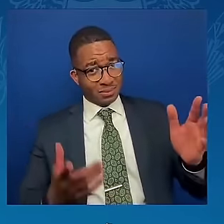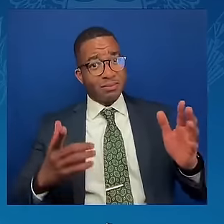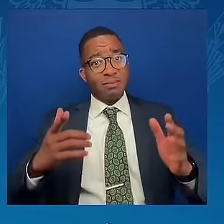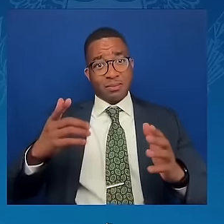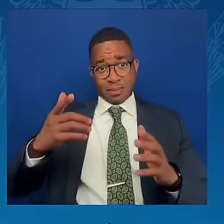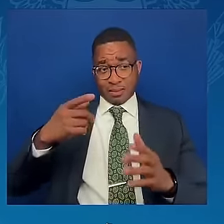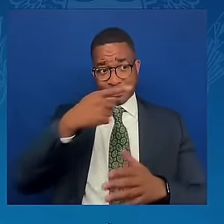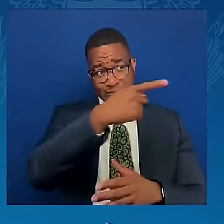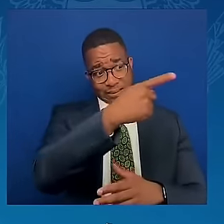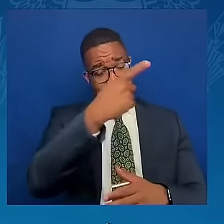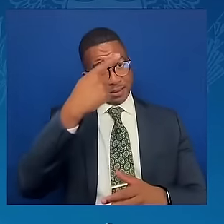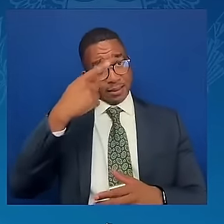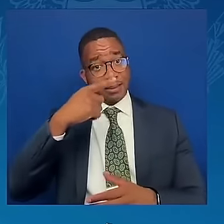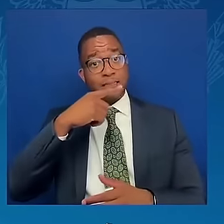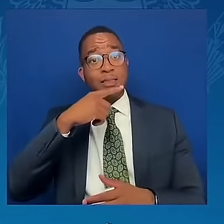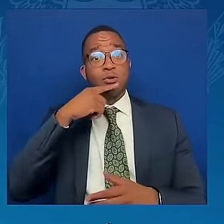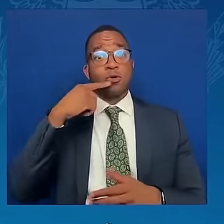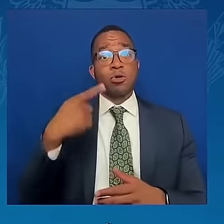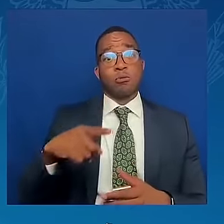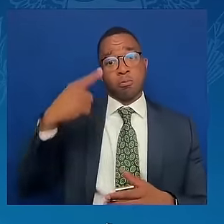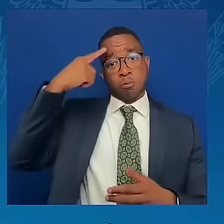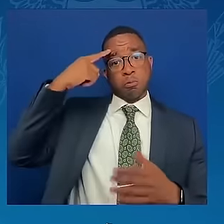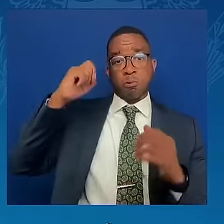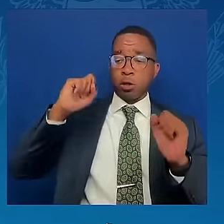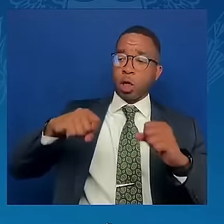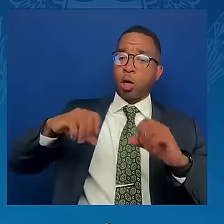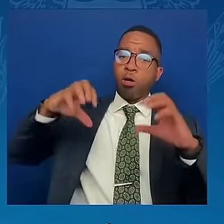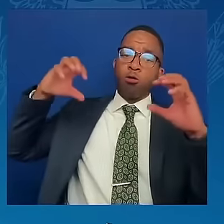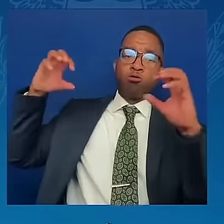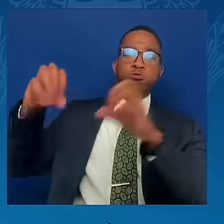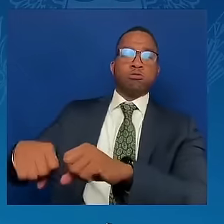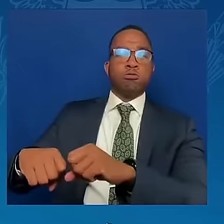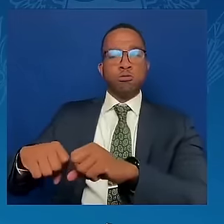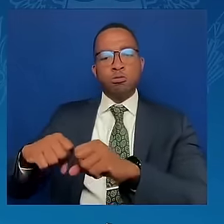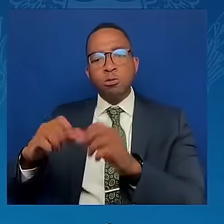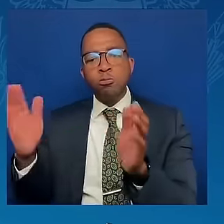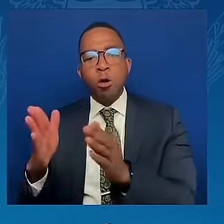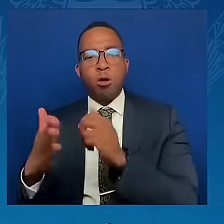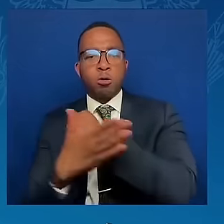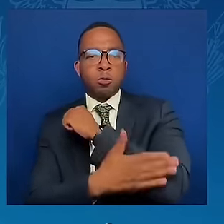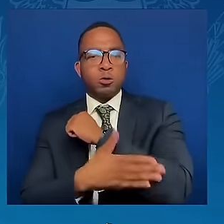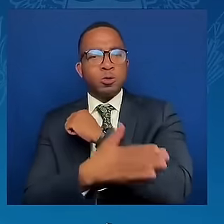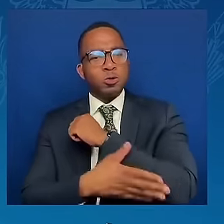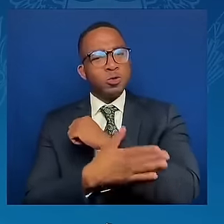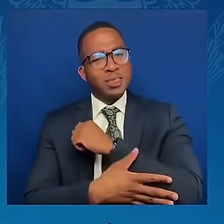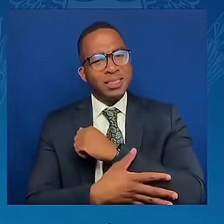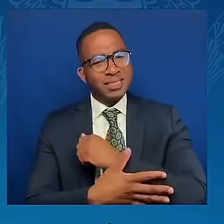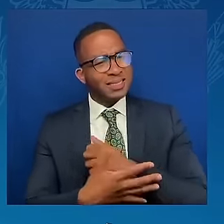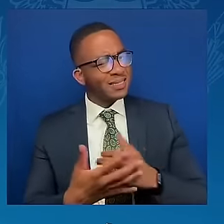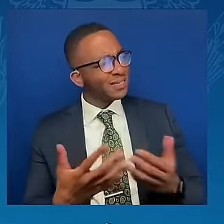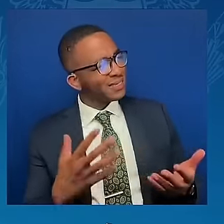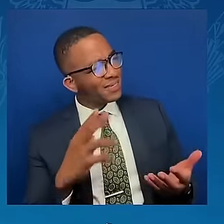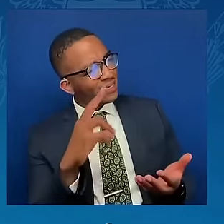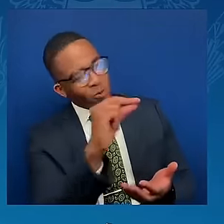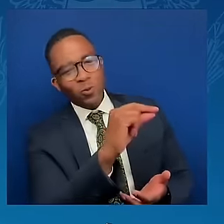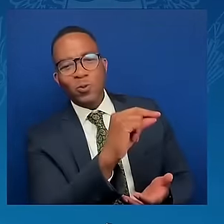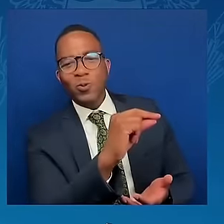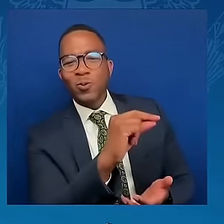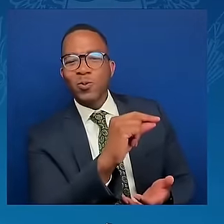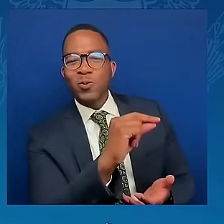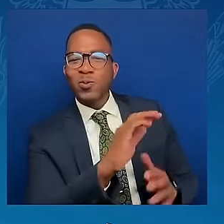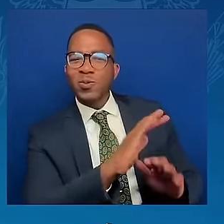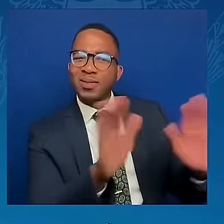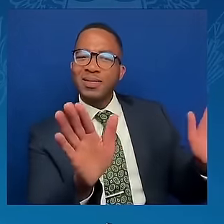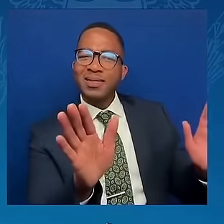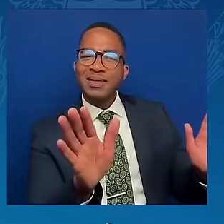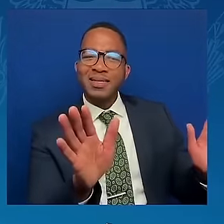smaller neighbor? The answer is, of course, no. It is written in the Charter